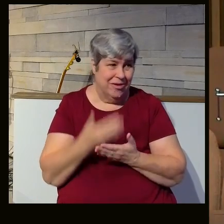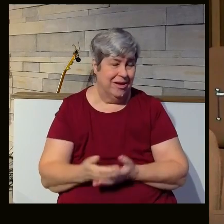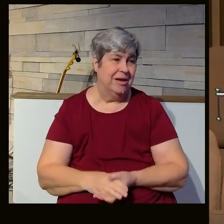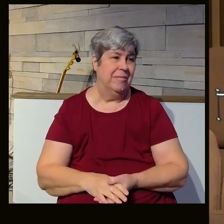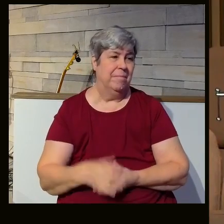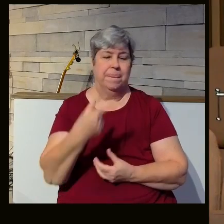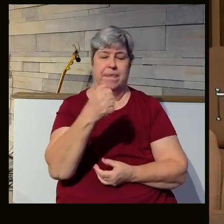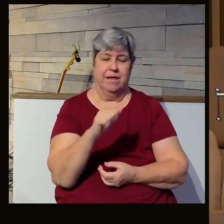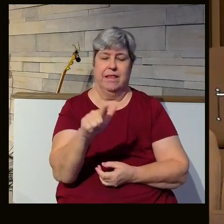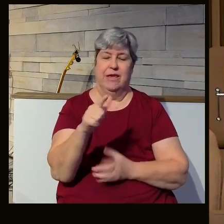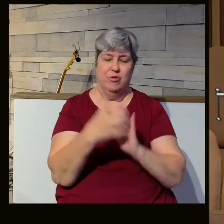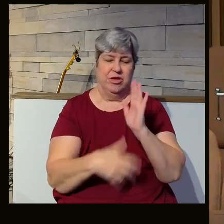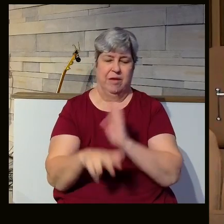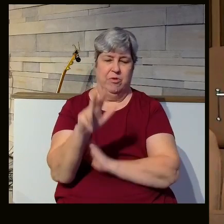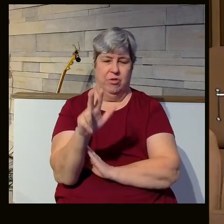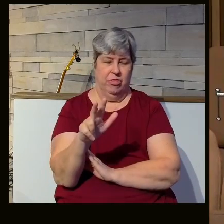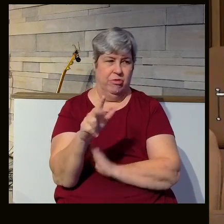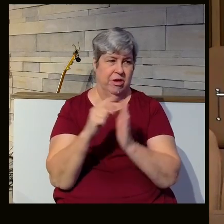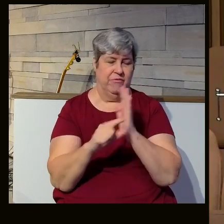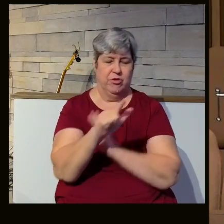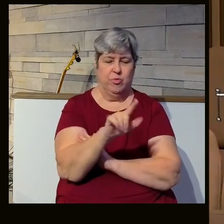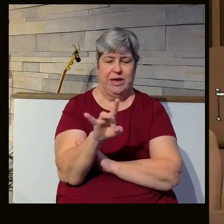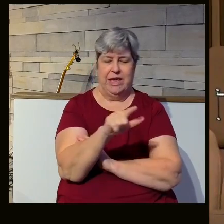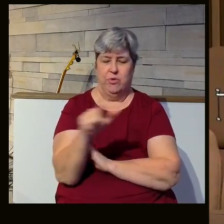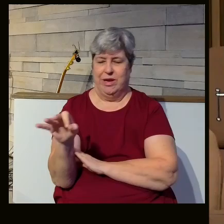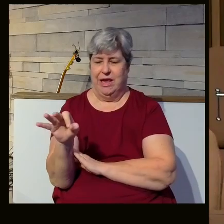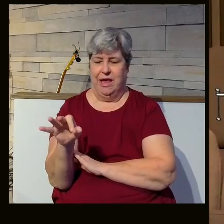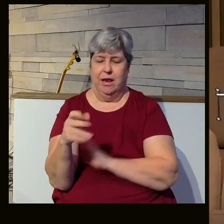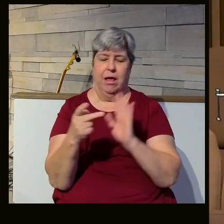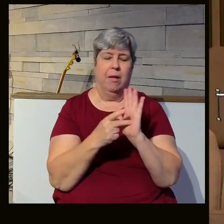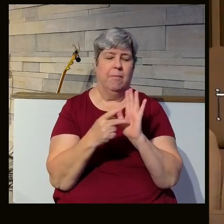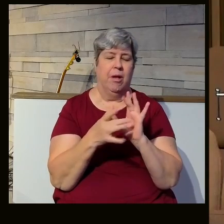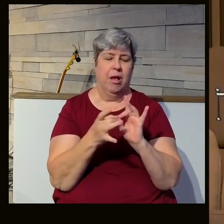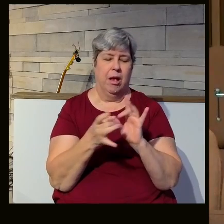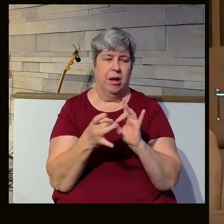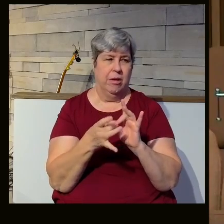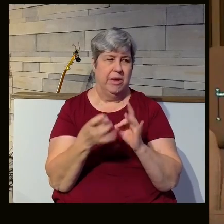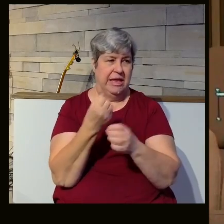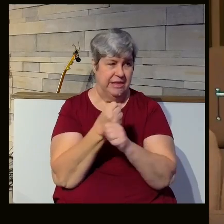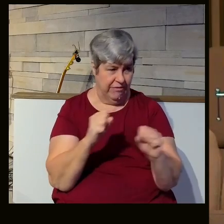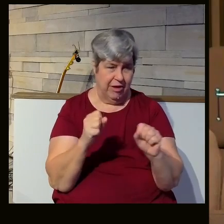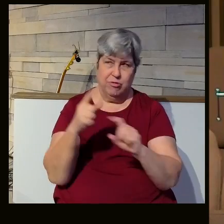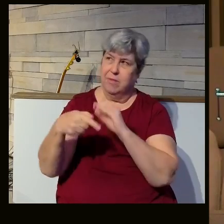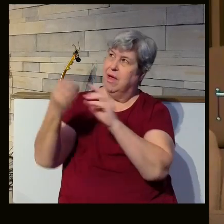Galatians 3, 28-29, Paul talks about salvation, about Christ. He